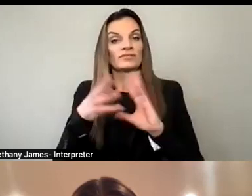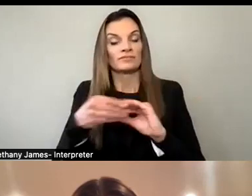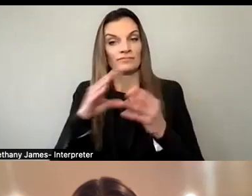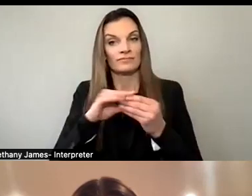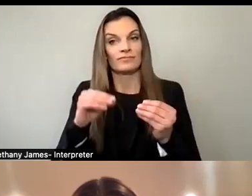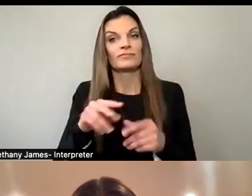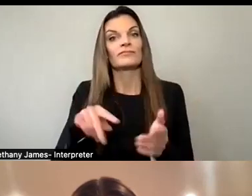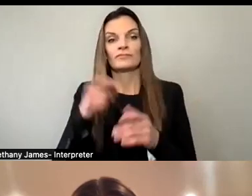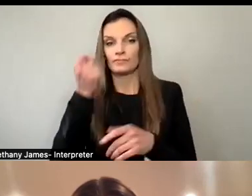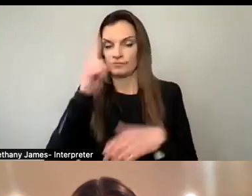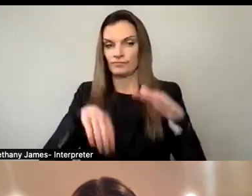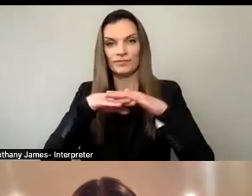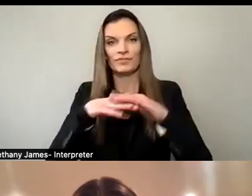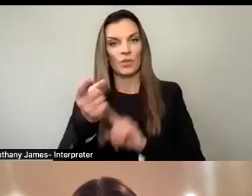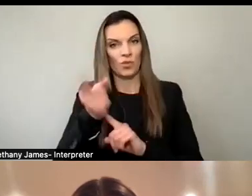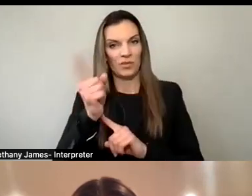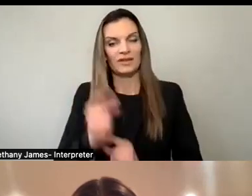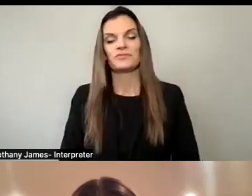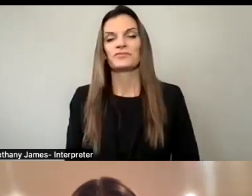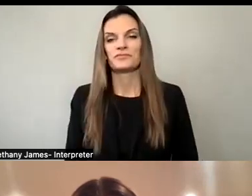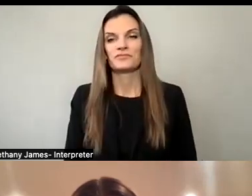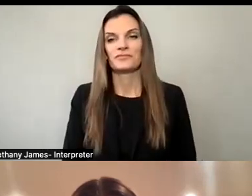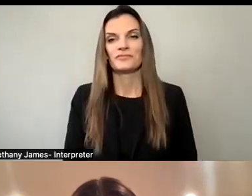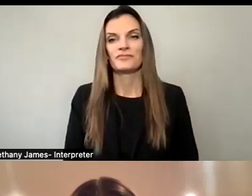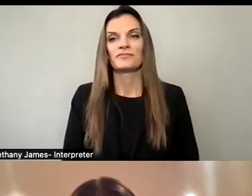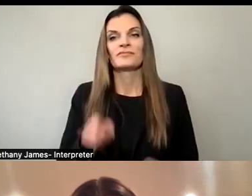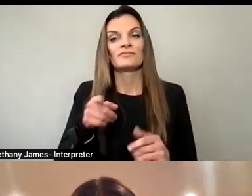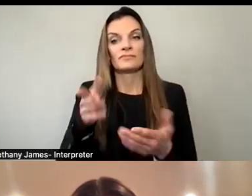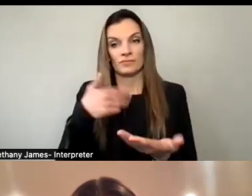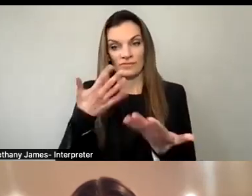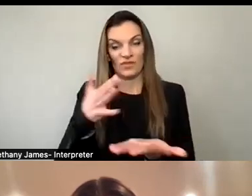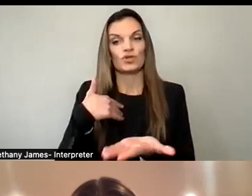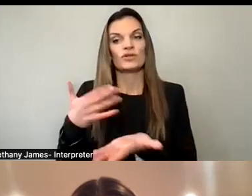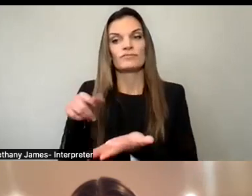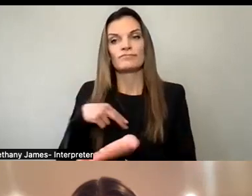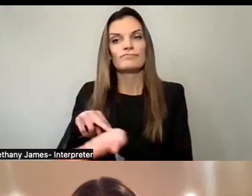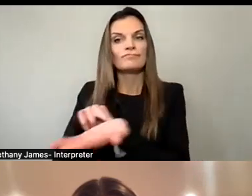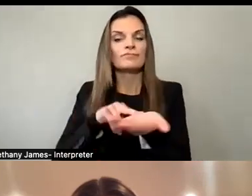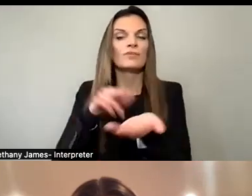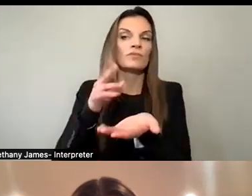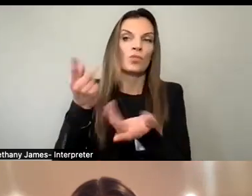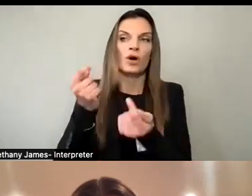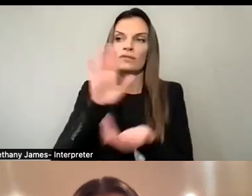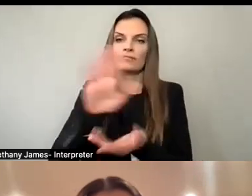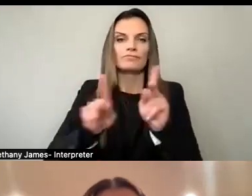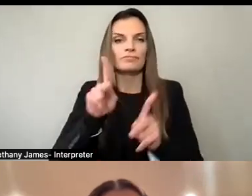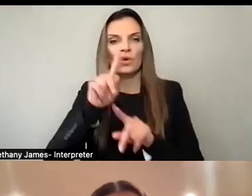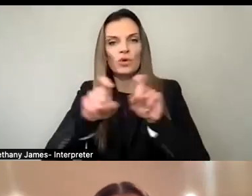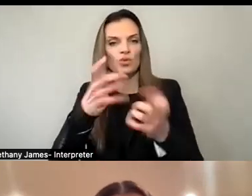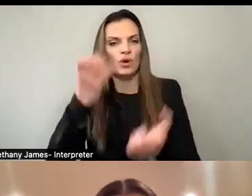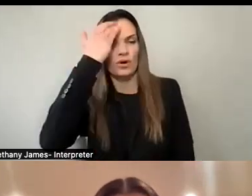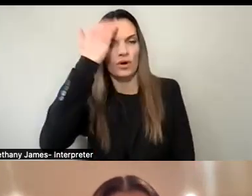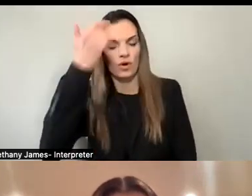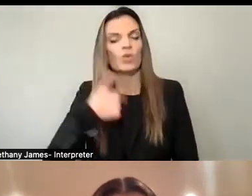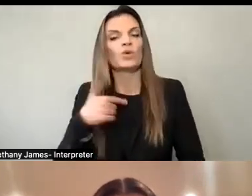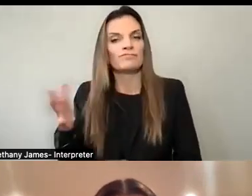exceed one minute. Audience questions have been collected by email prior to tonight's forum, and a committee